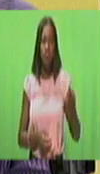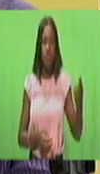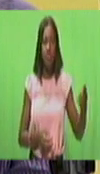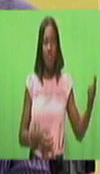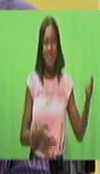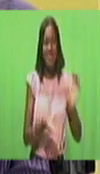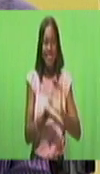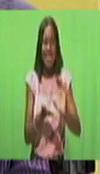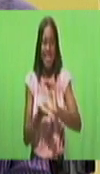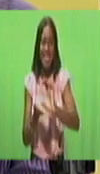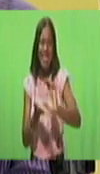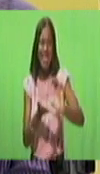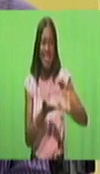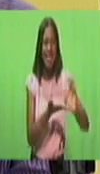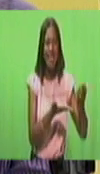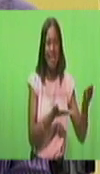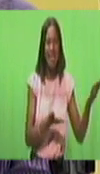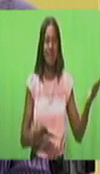cleaning supplies.